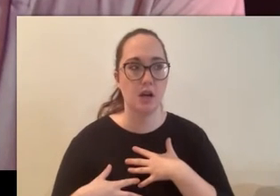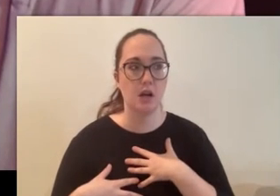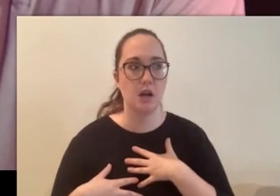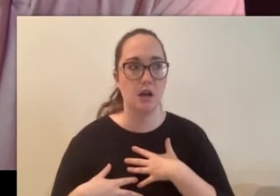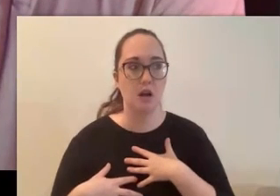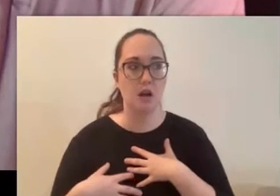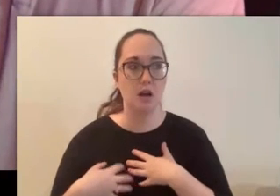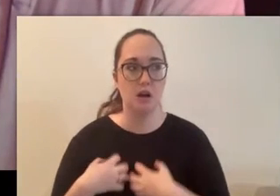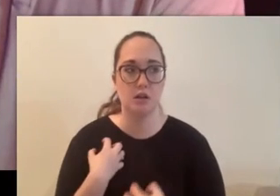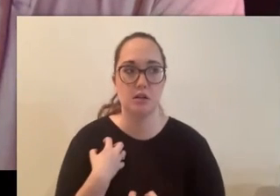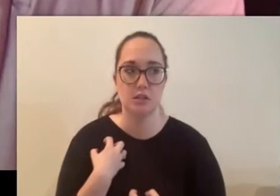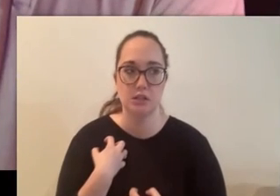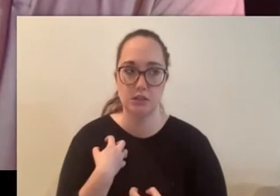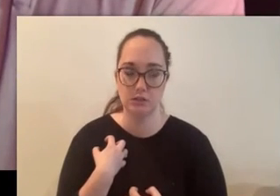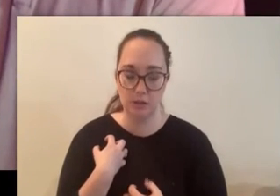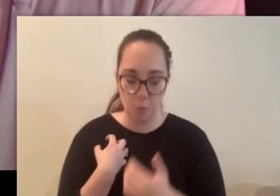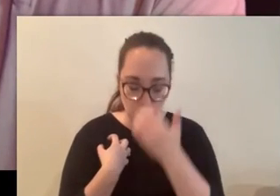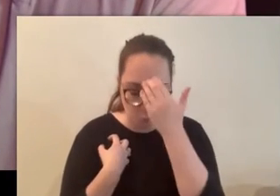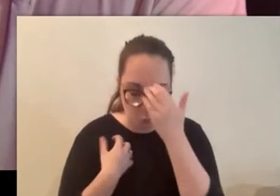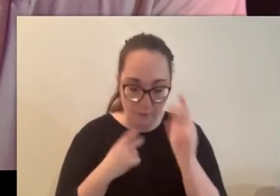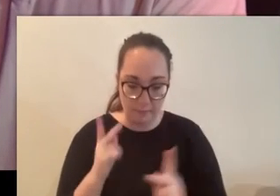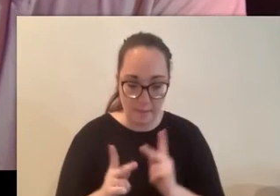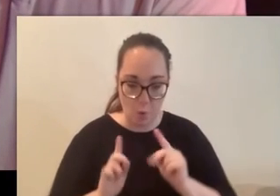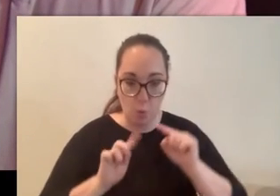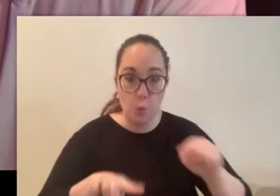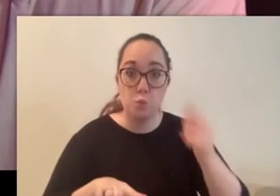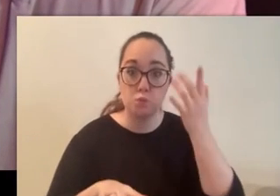knowing people go to this area to commit suicide